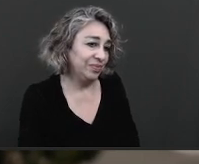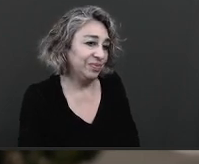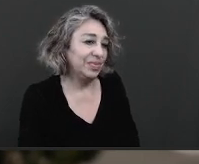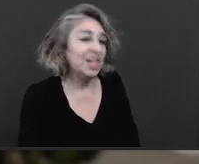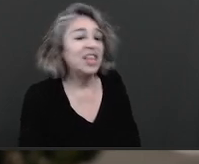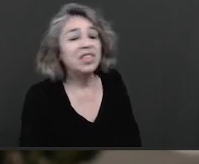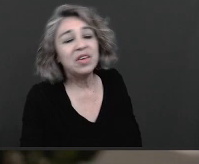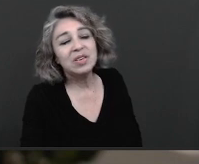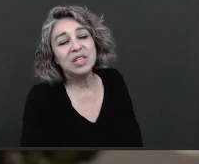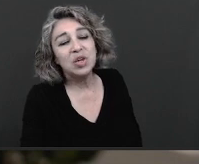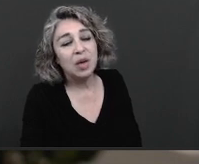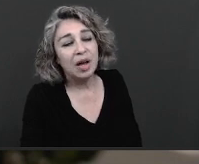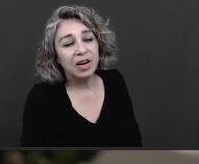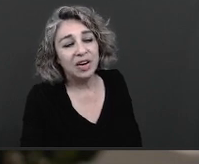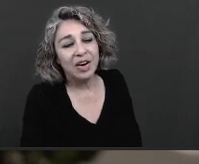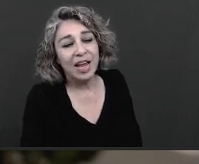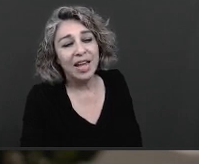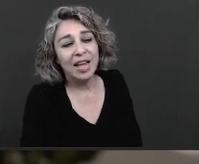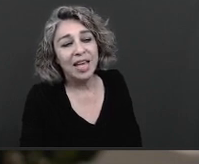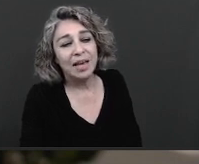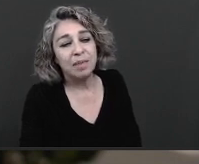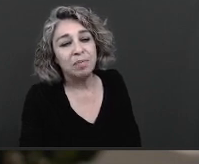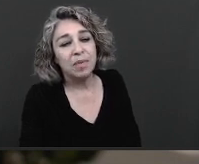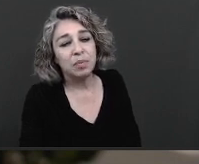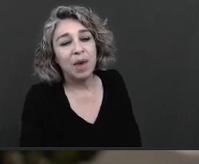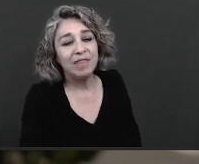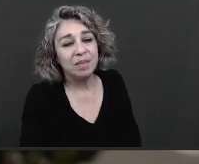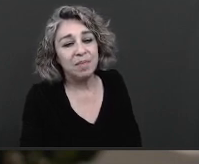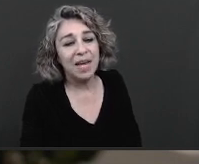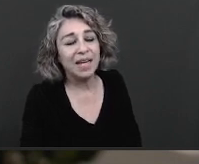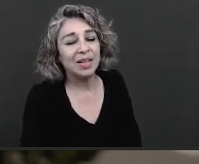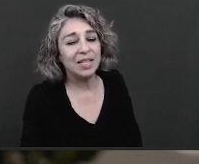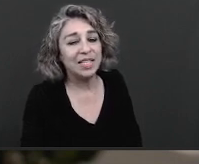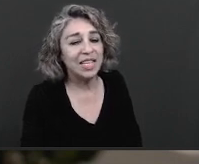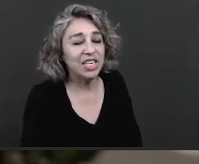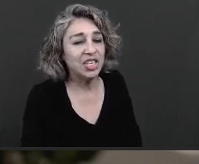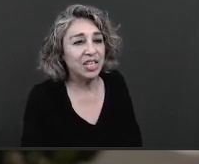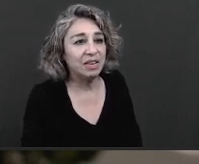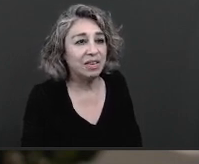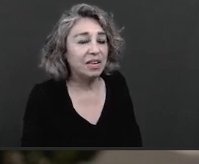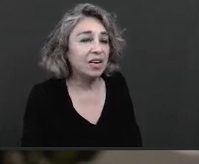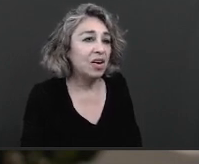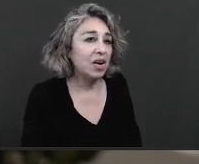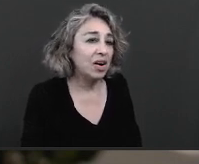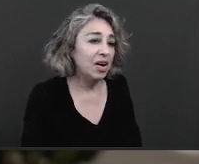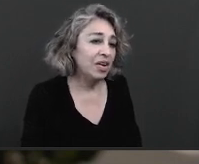there is no longer any private medical attention